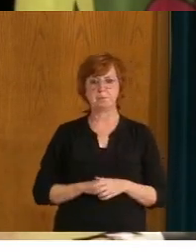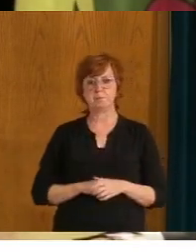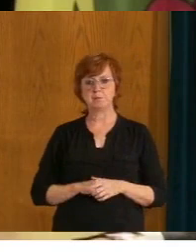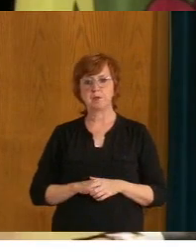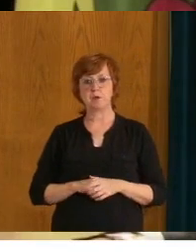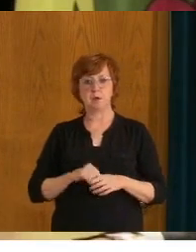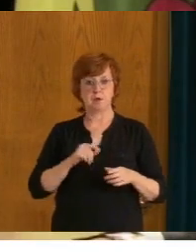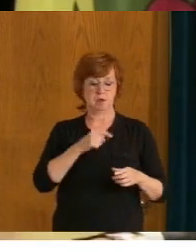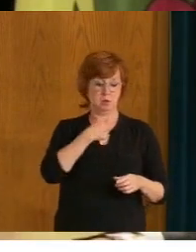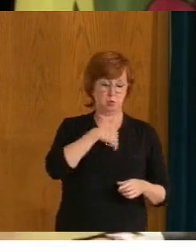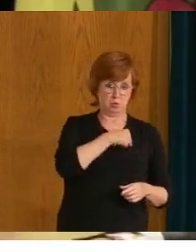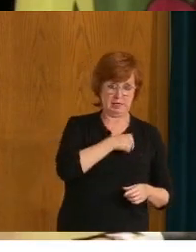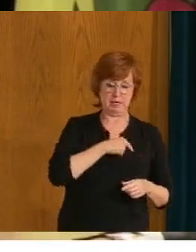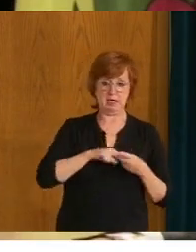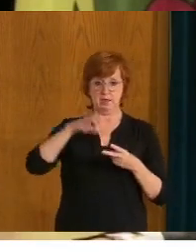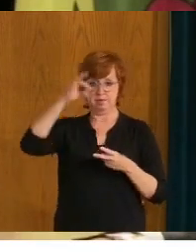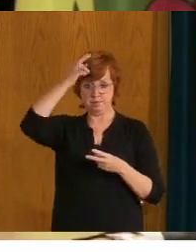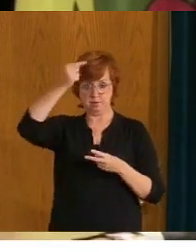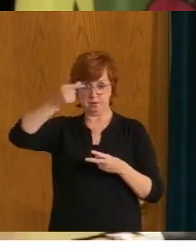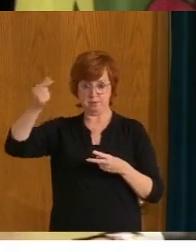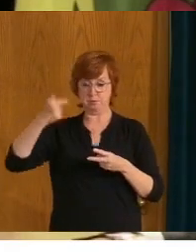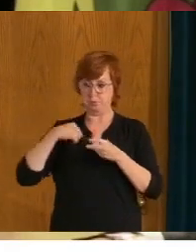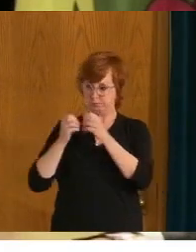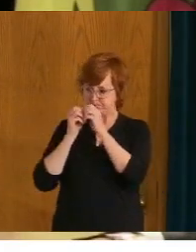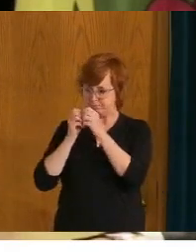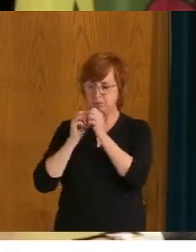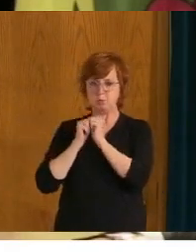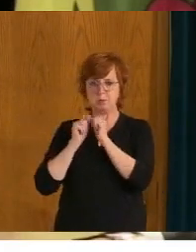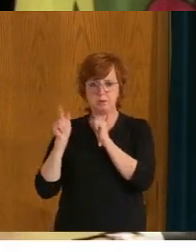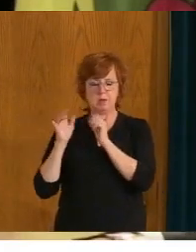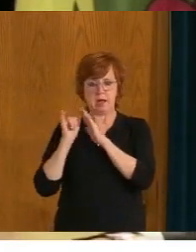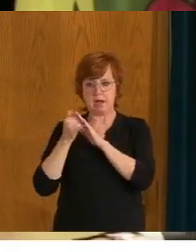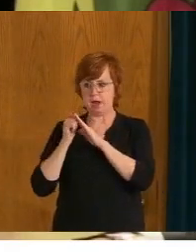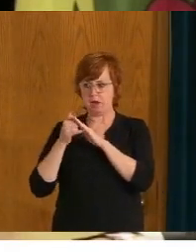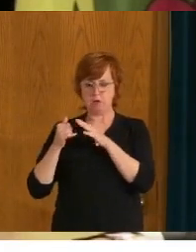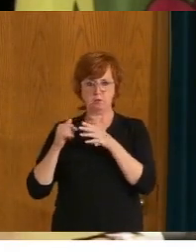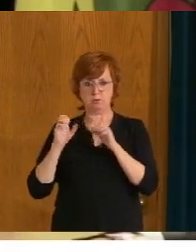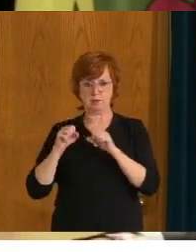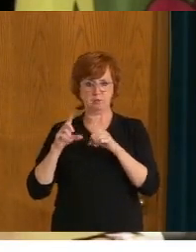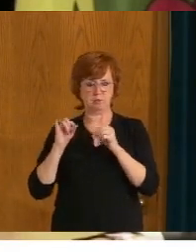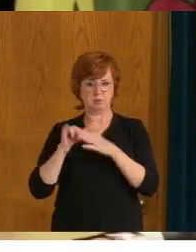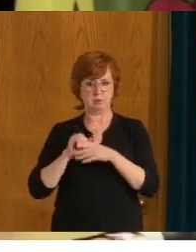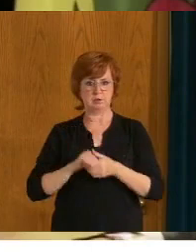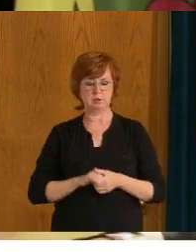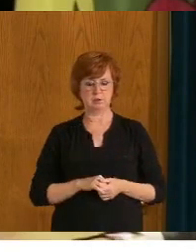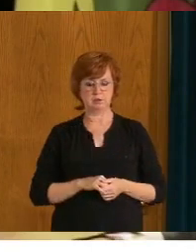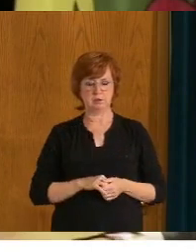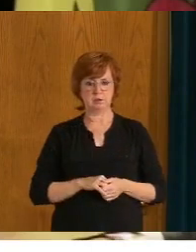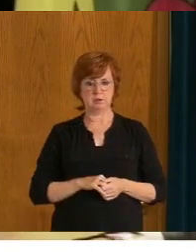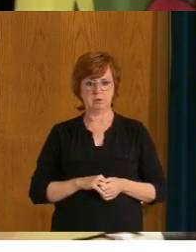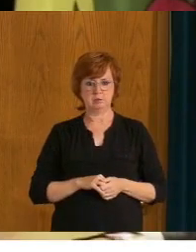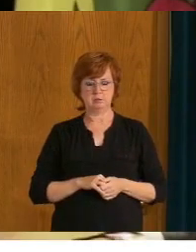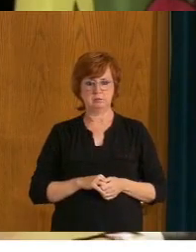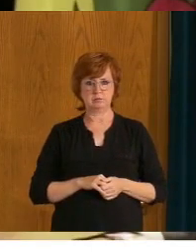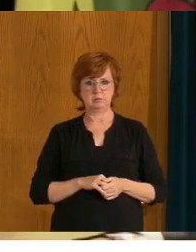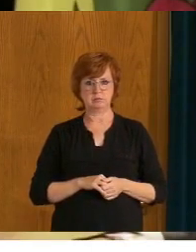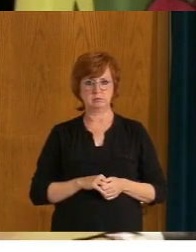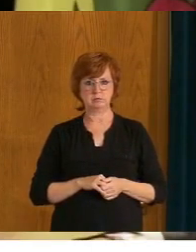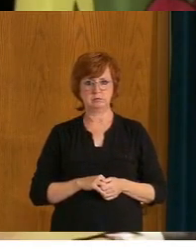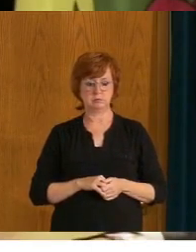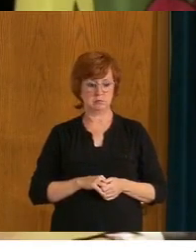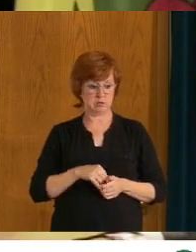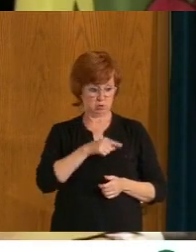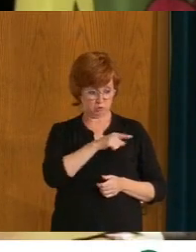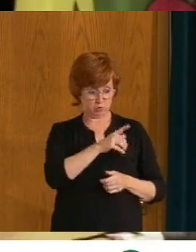that information could be provided quite likely through the individual if they should choose to provide it or not. But